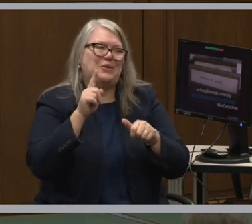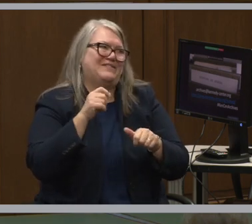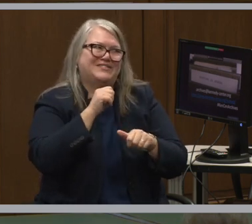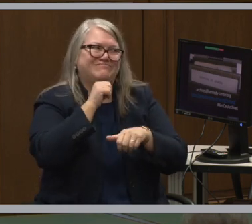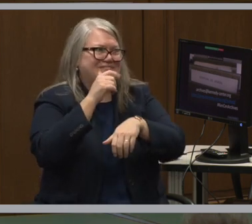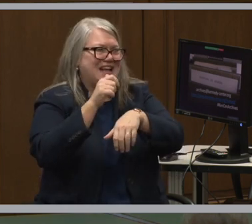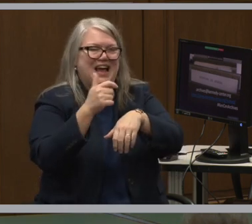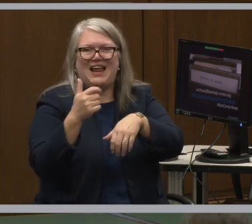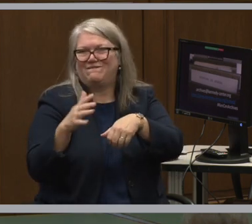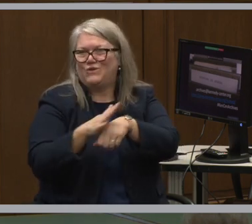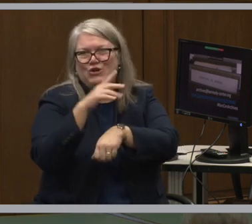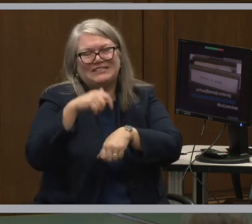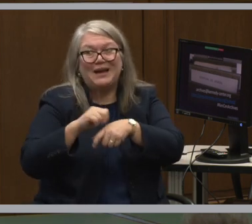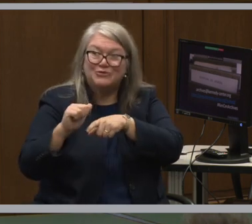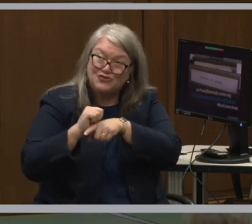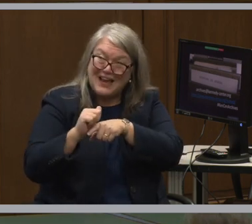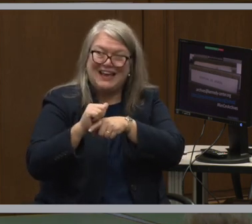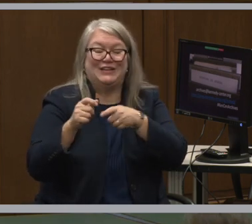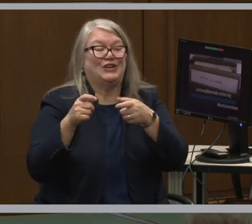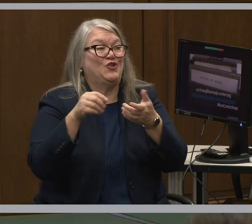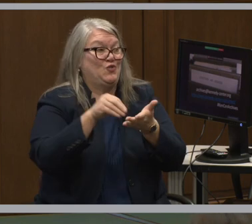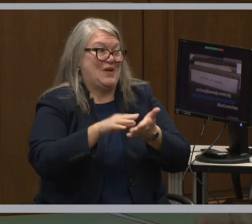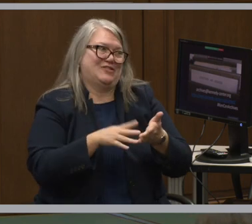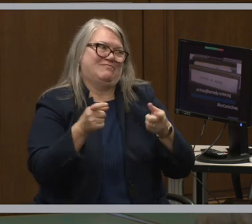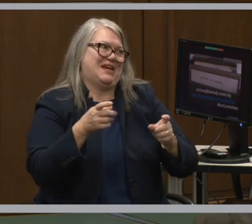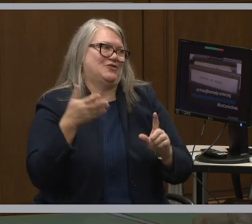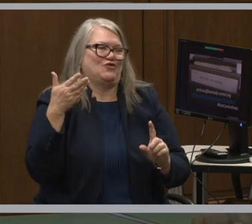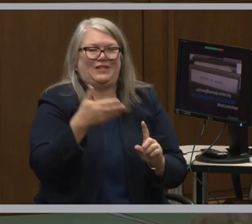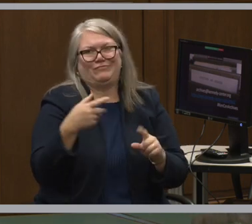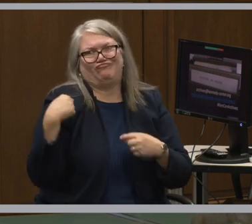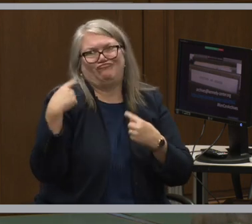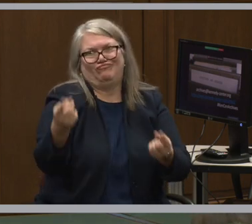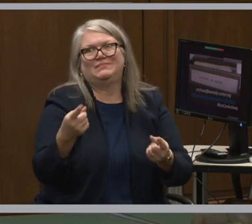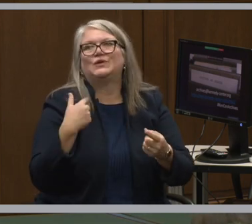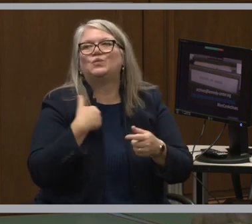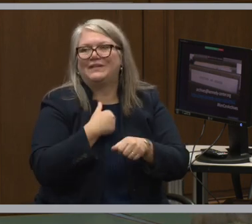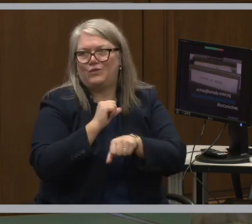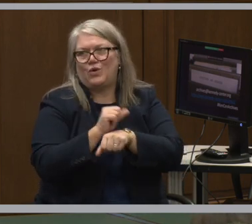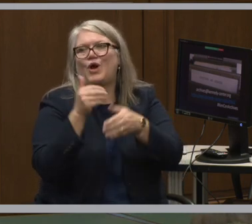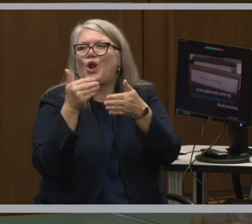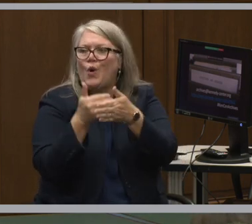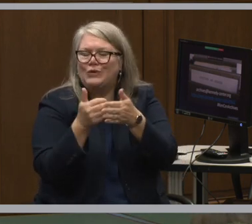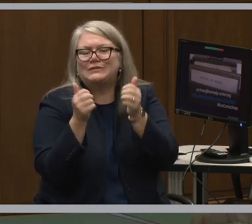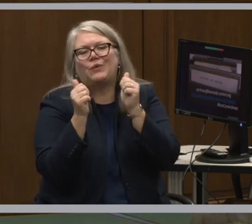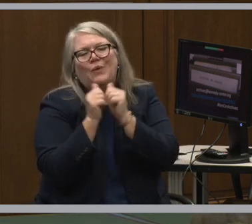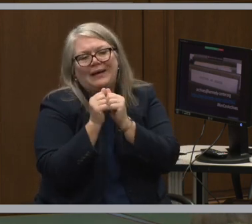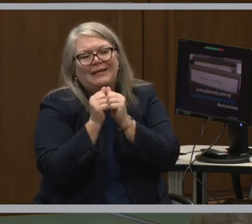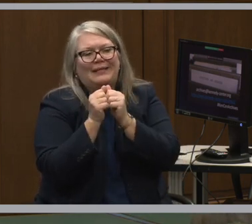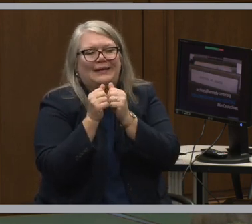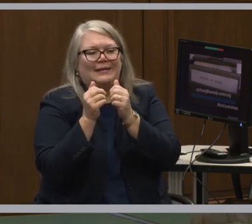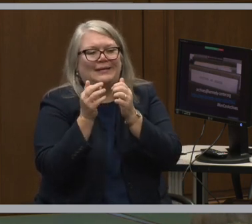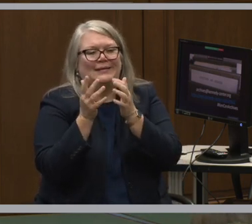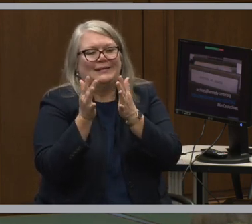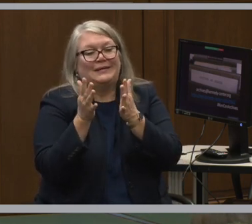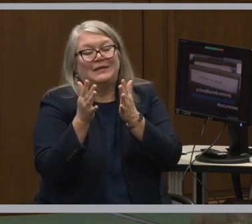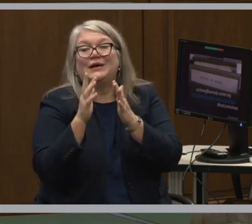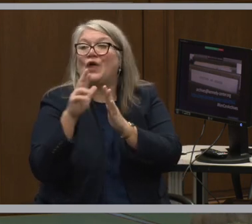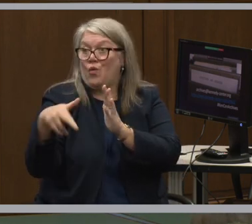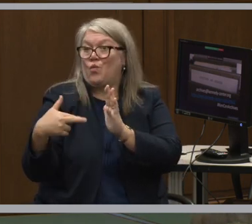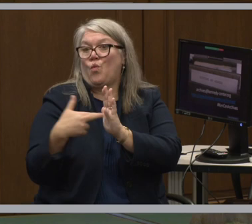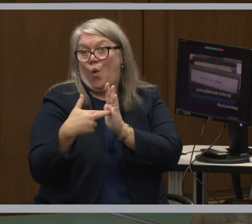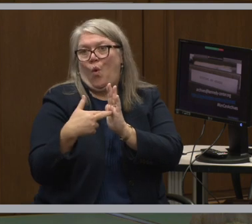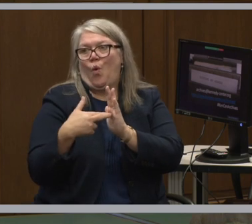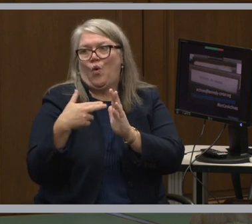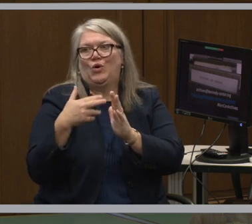trained records manager. So we have worked closely with the role